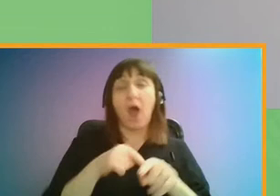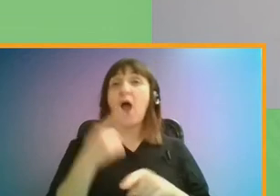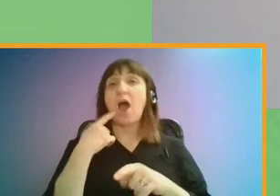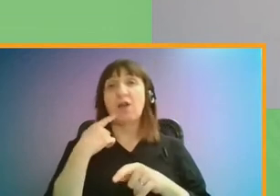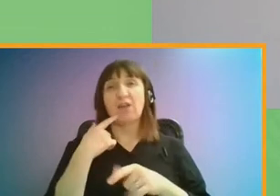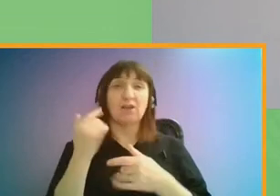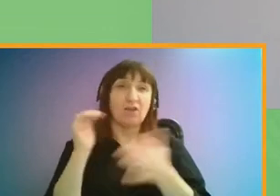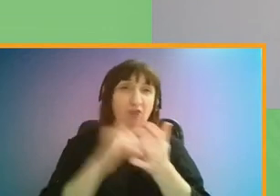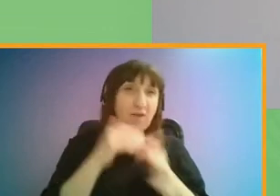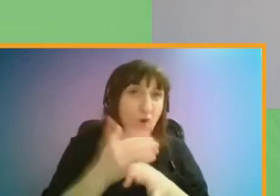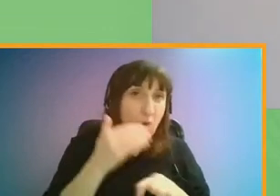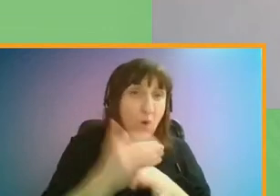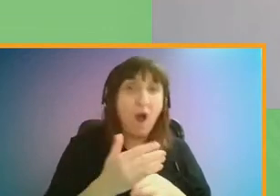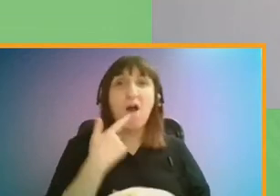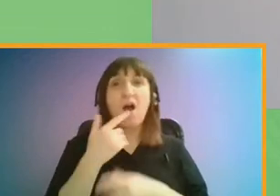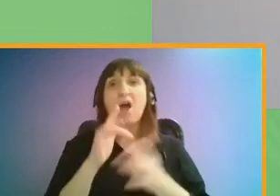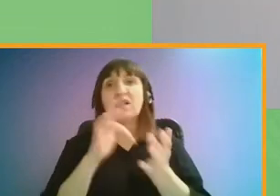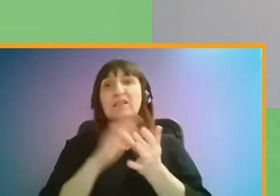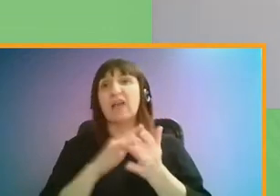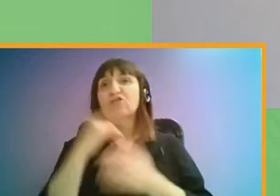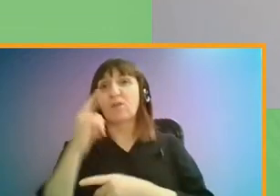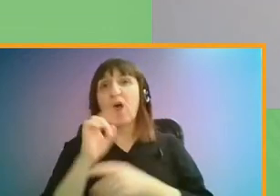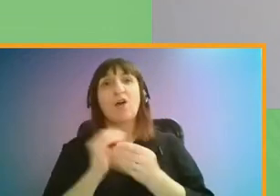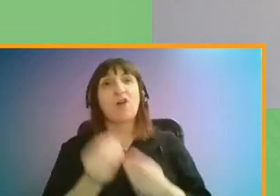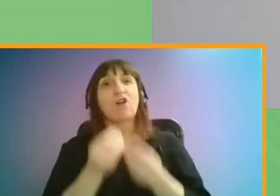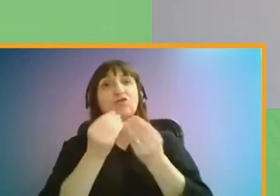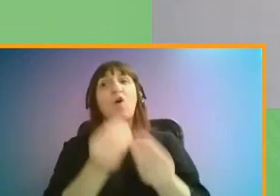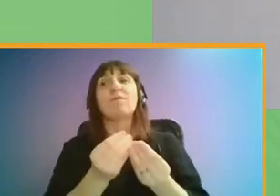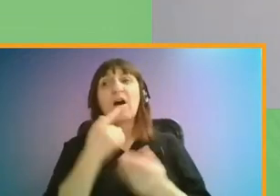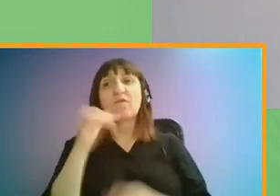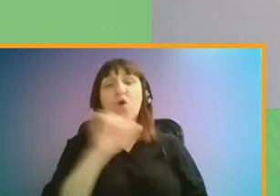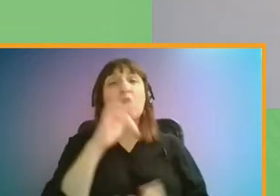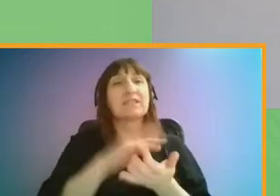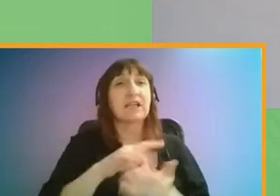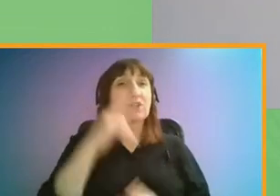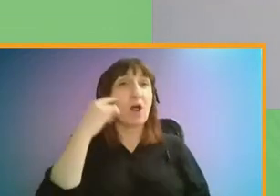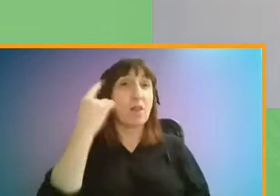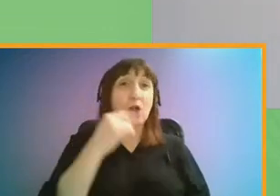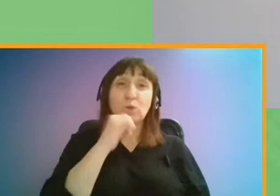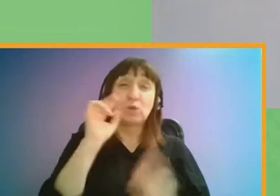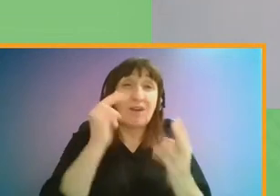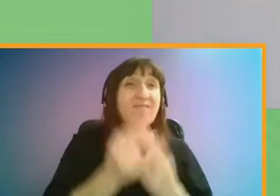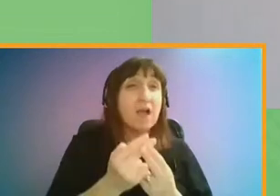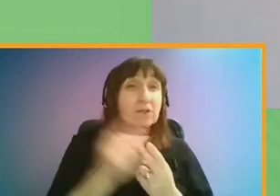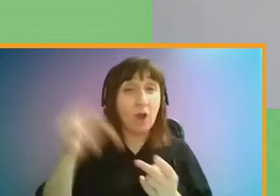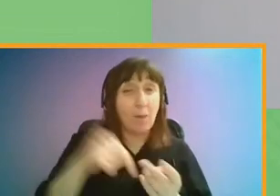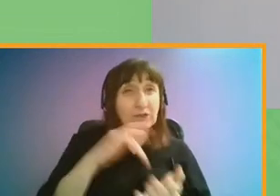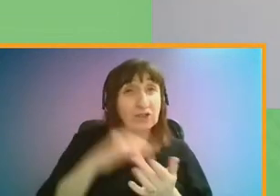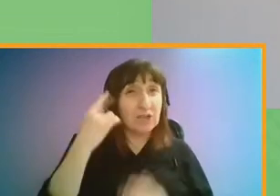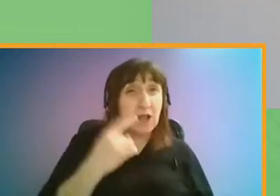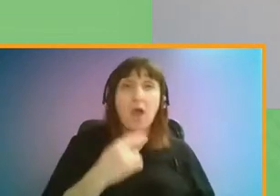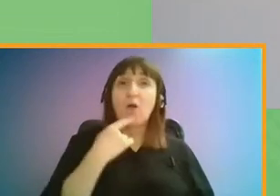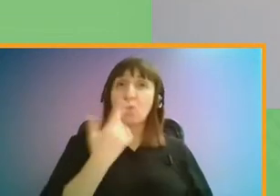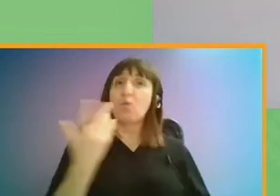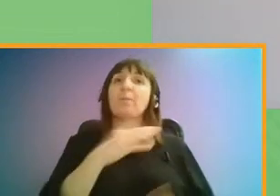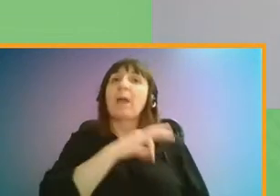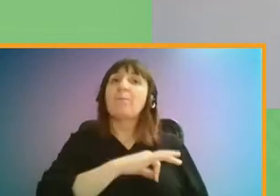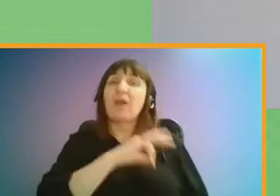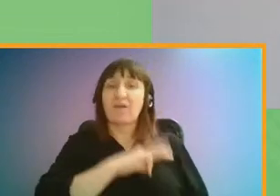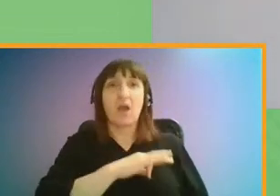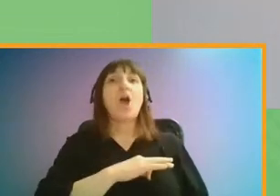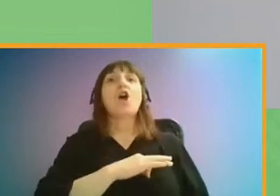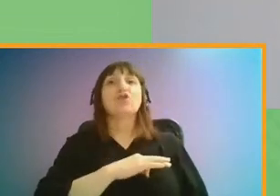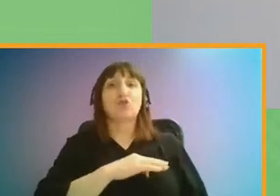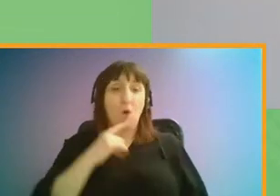central London's cultural offering and of course central London universities. However there will be significant benefits to enhancing orbital